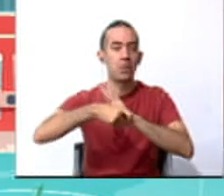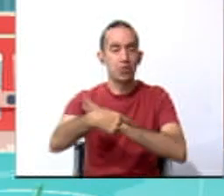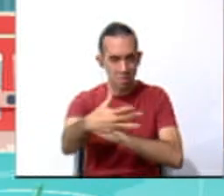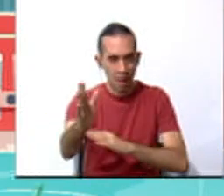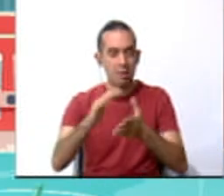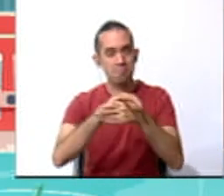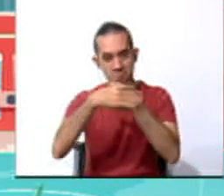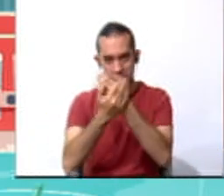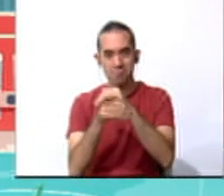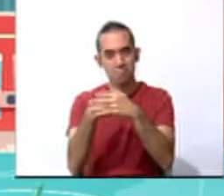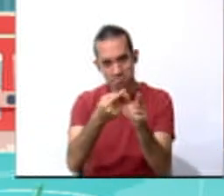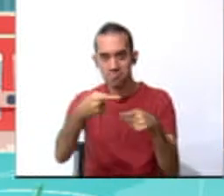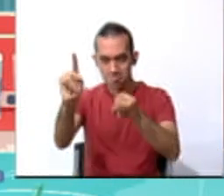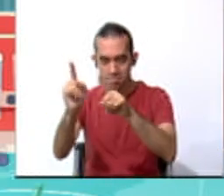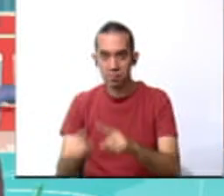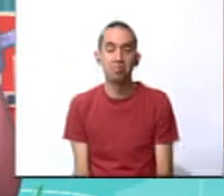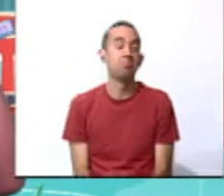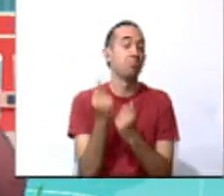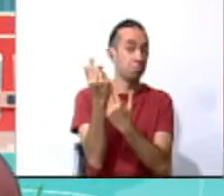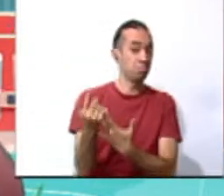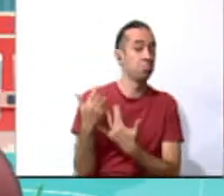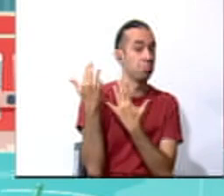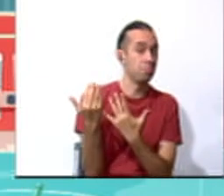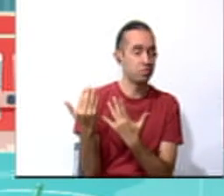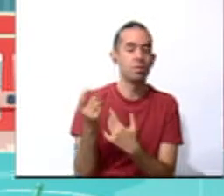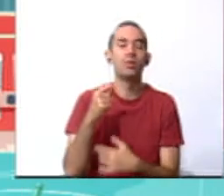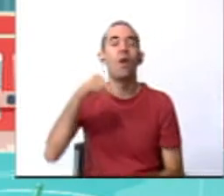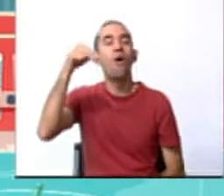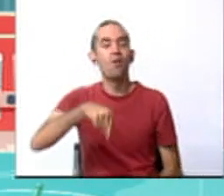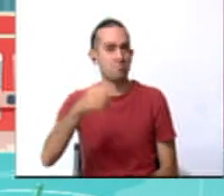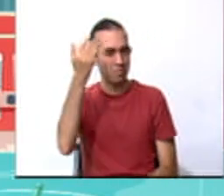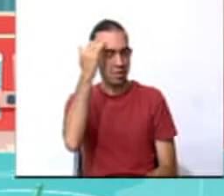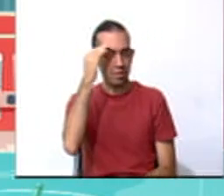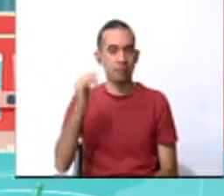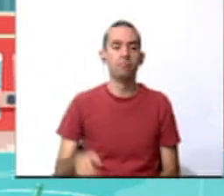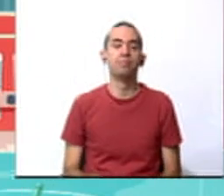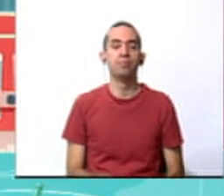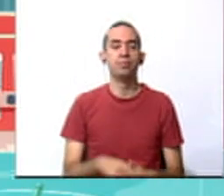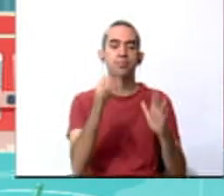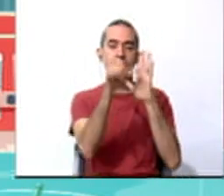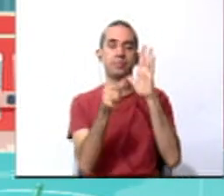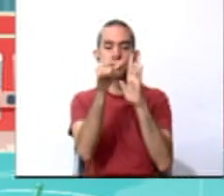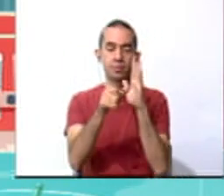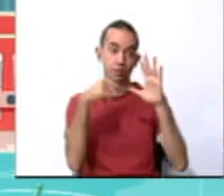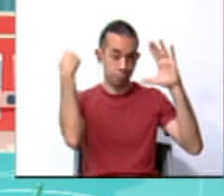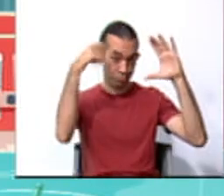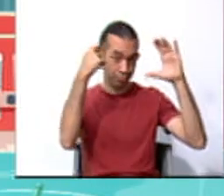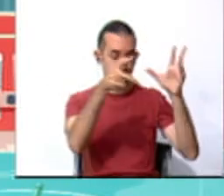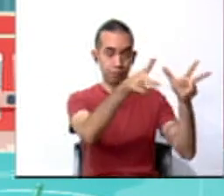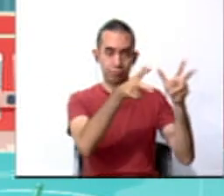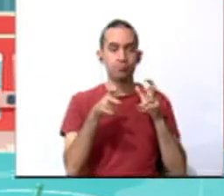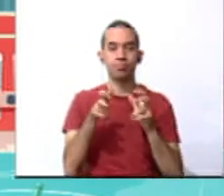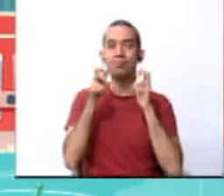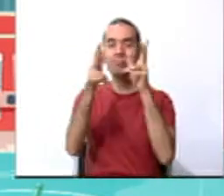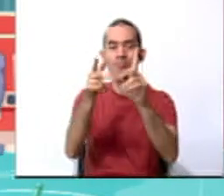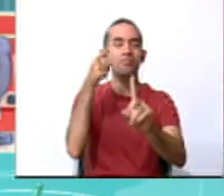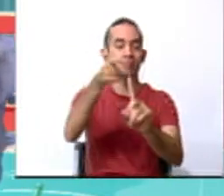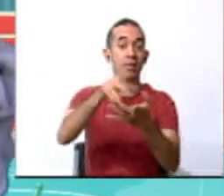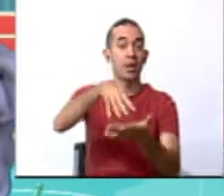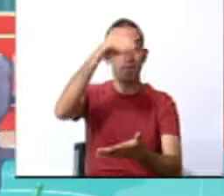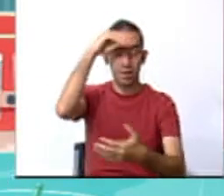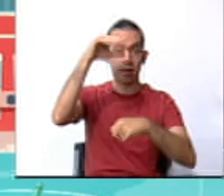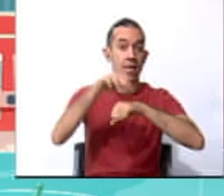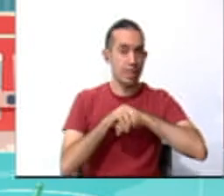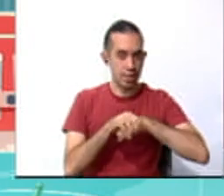wash your hands. Meanwhile, today we are going to watch some videos from YouTube in order to learn English. English.